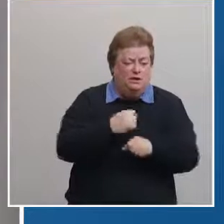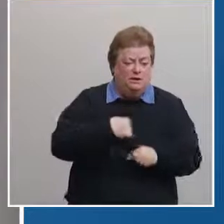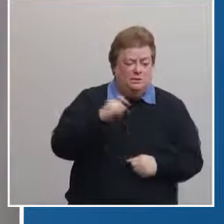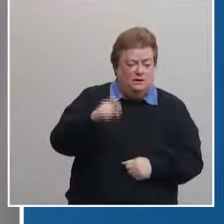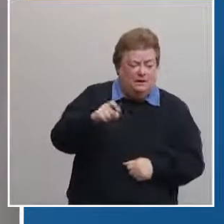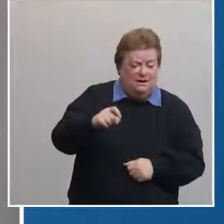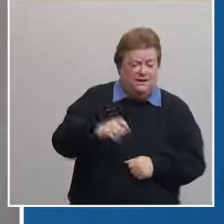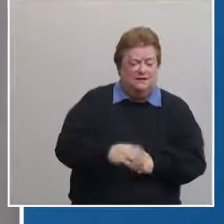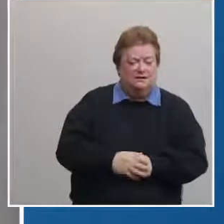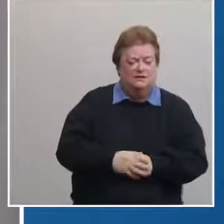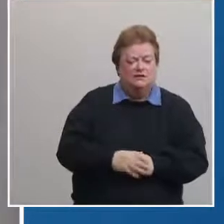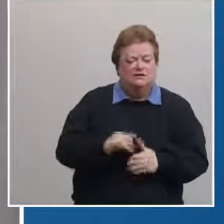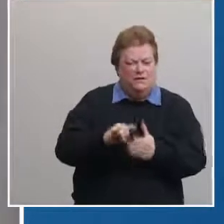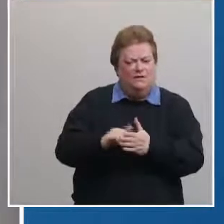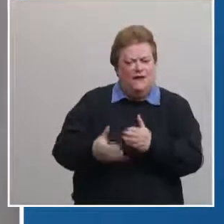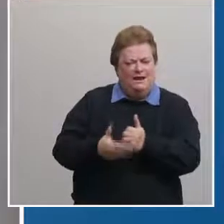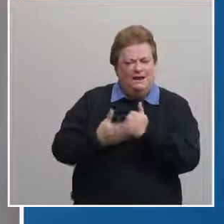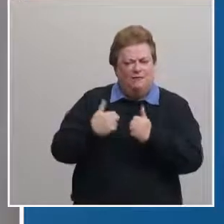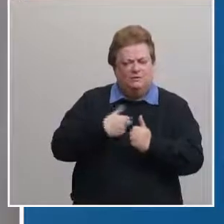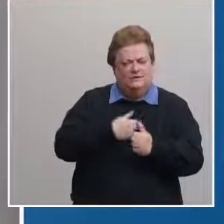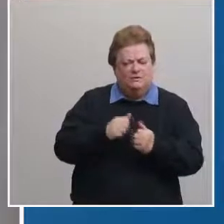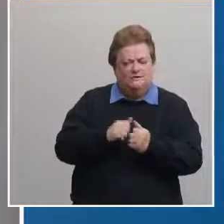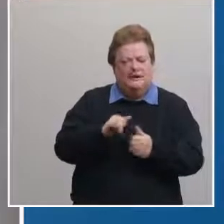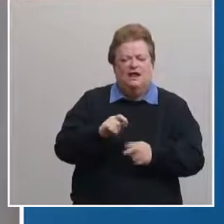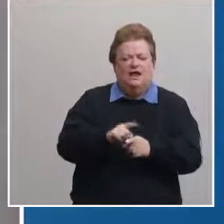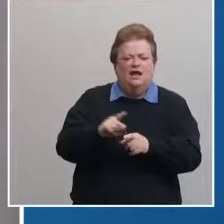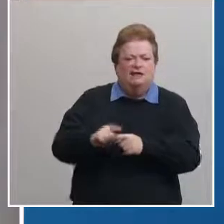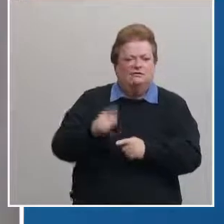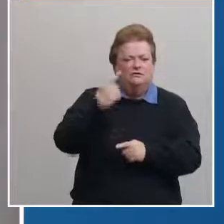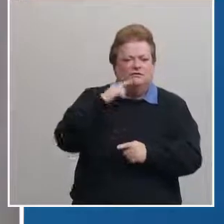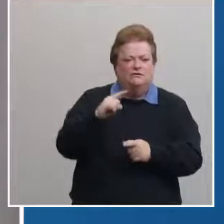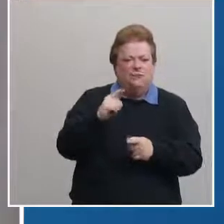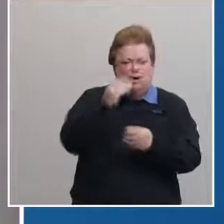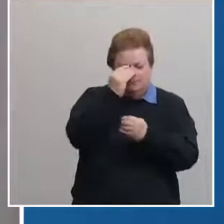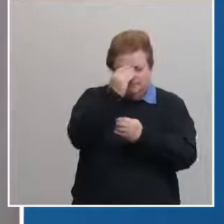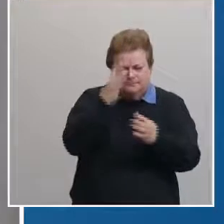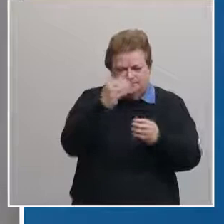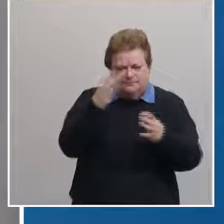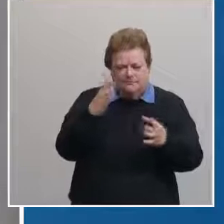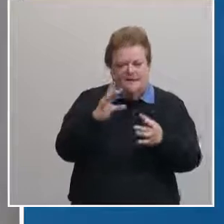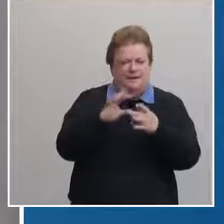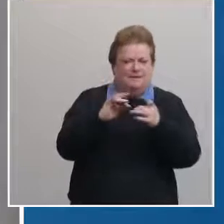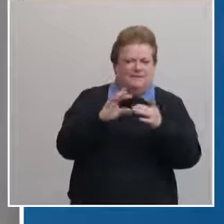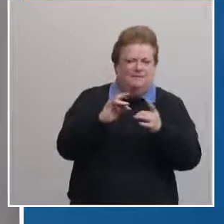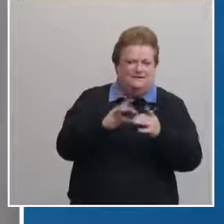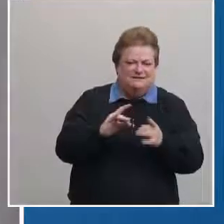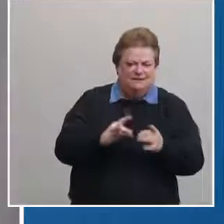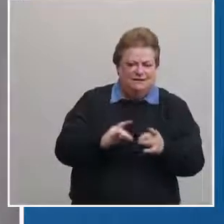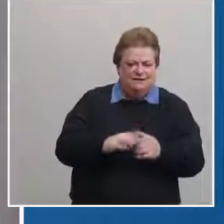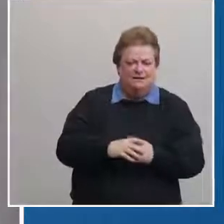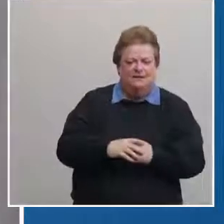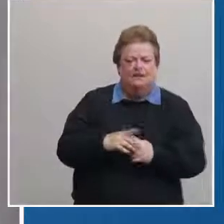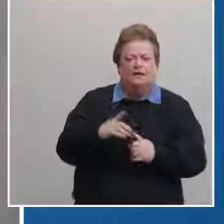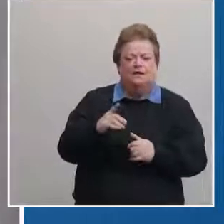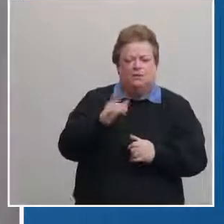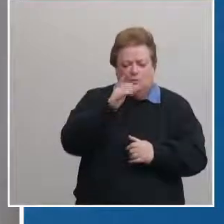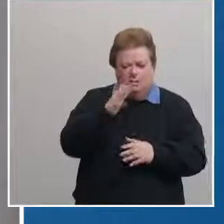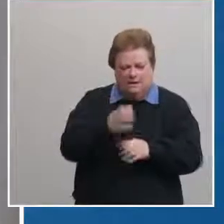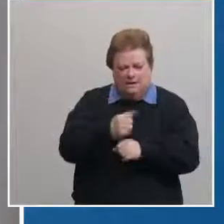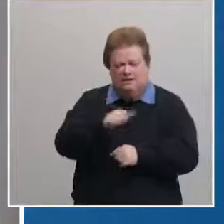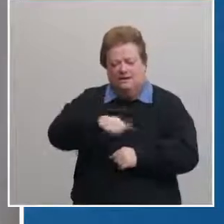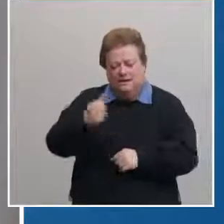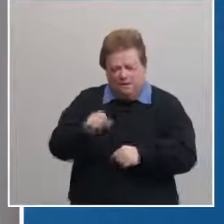beneficial for that and also messaging that people need to have to remind them yes you will get another